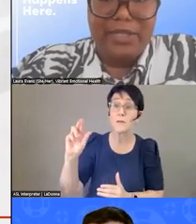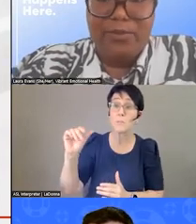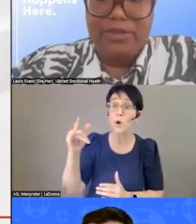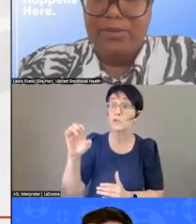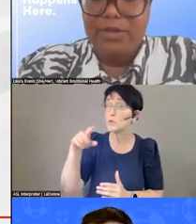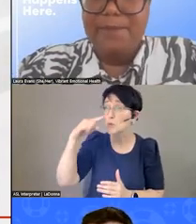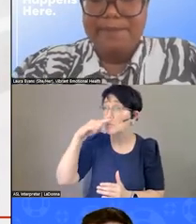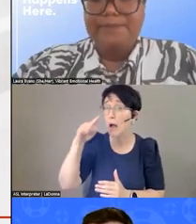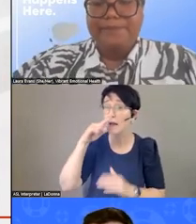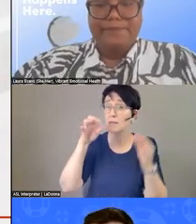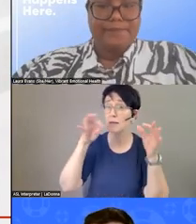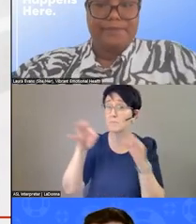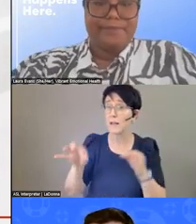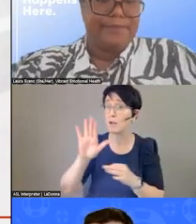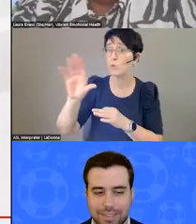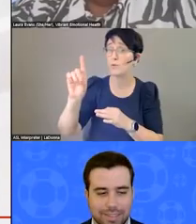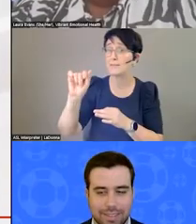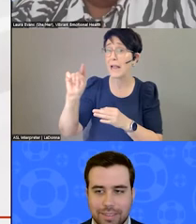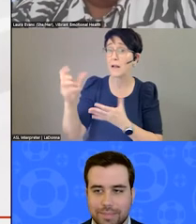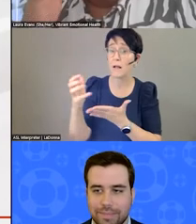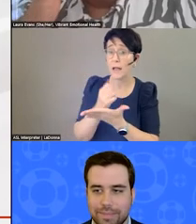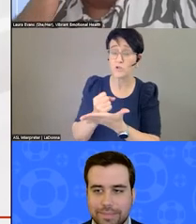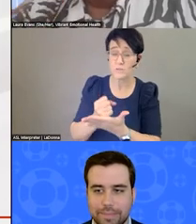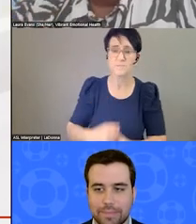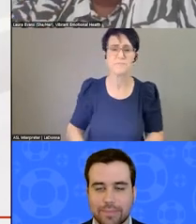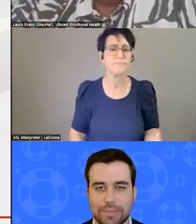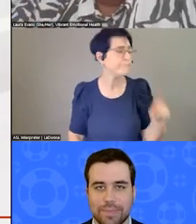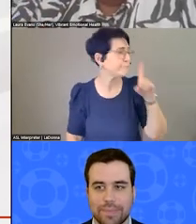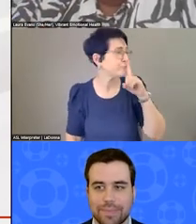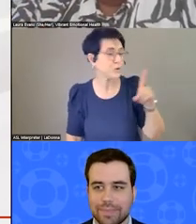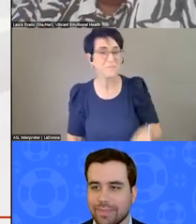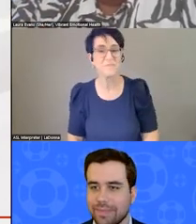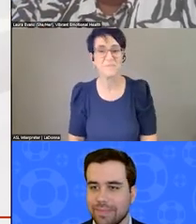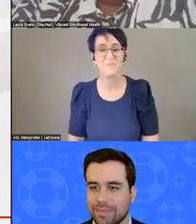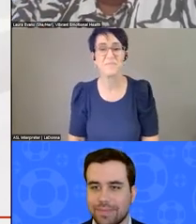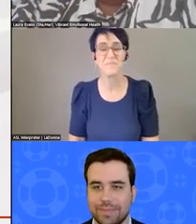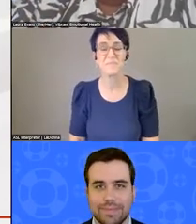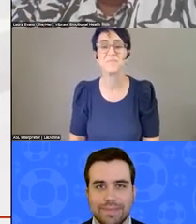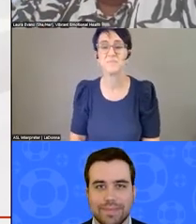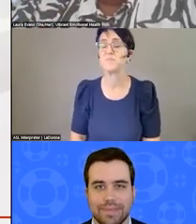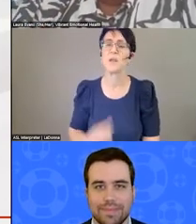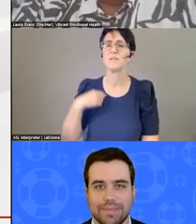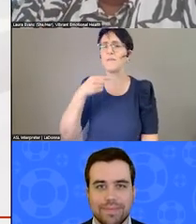data that you went through. Sure. Sure. Yeah. So, it was kind of our first pass at looking at this data and we're